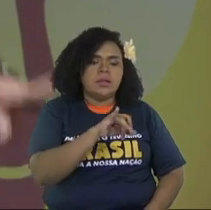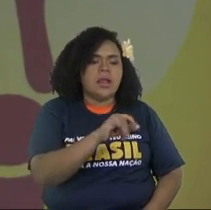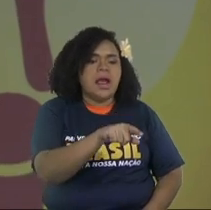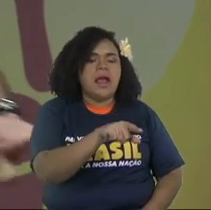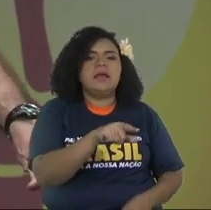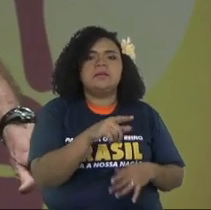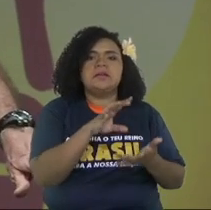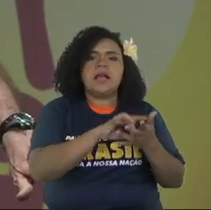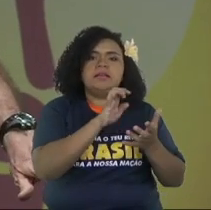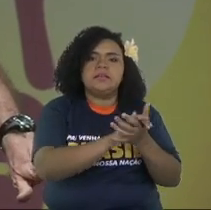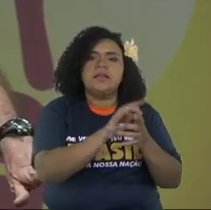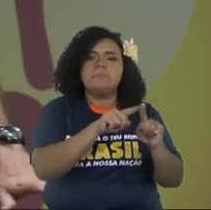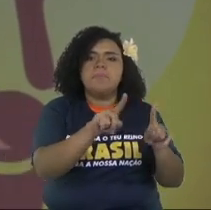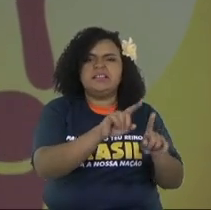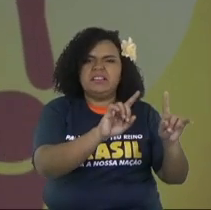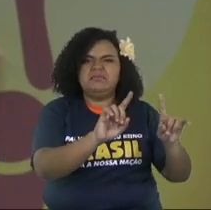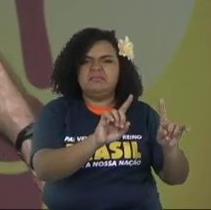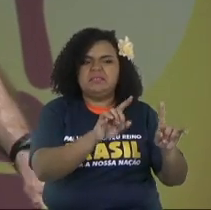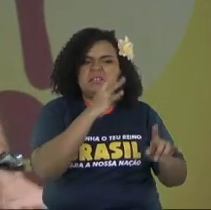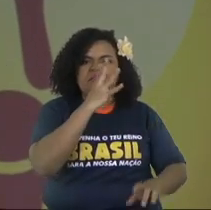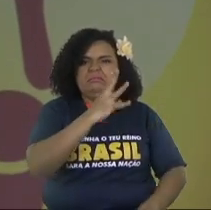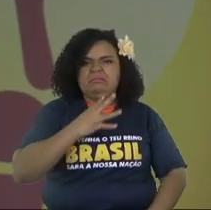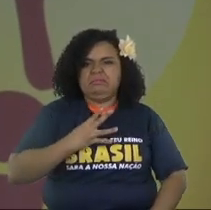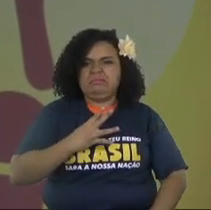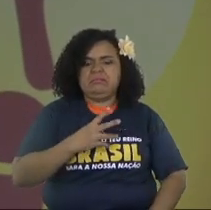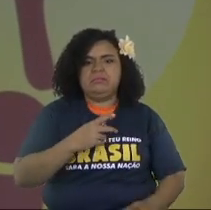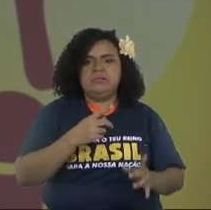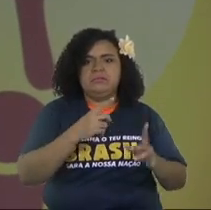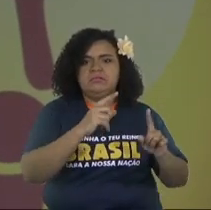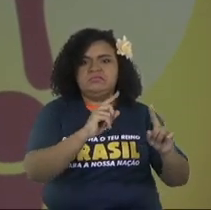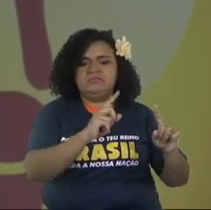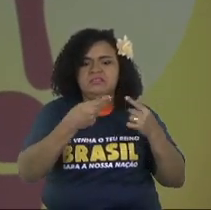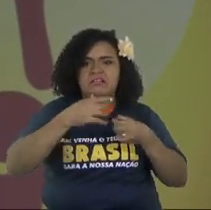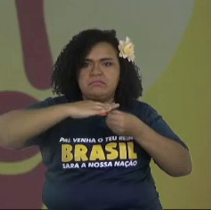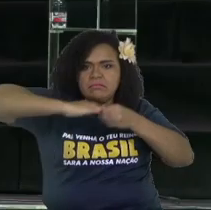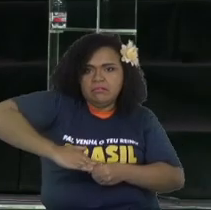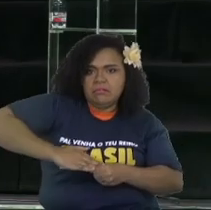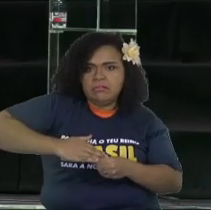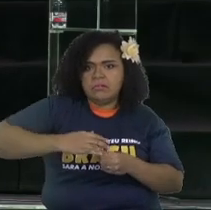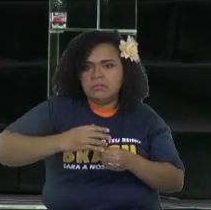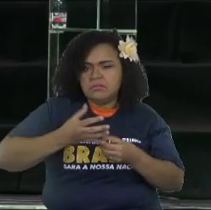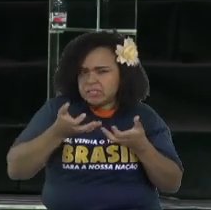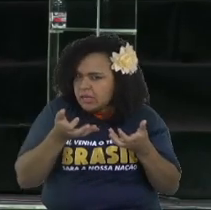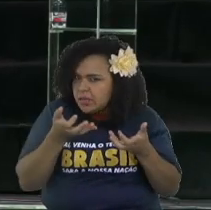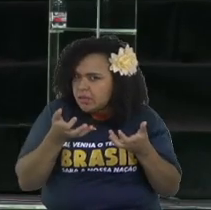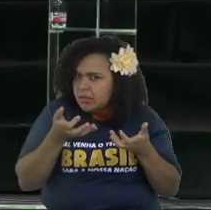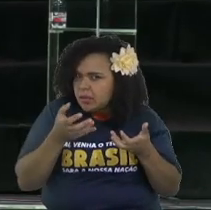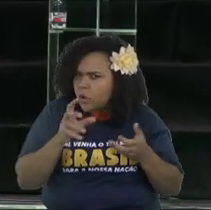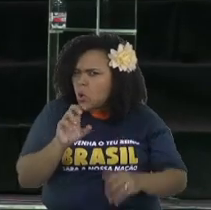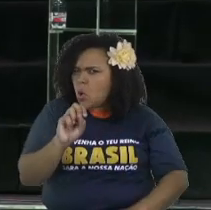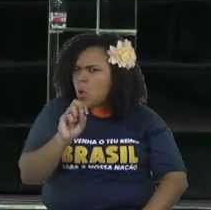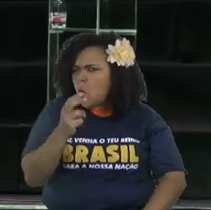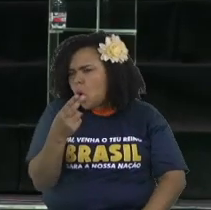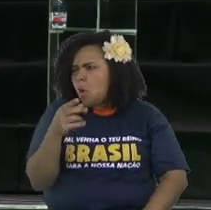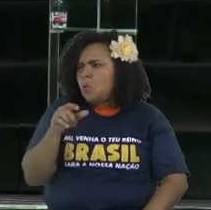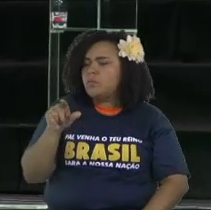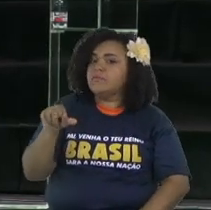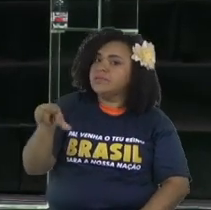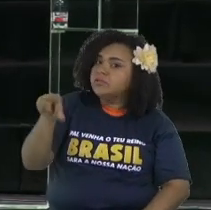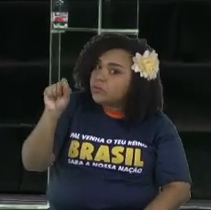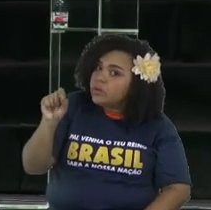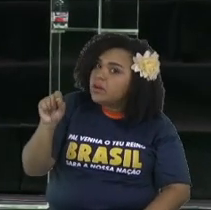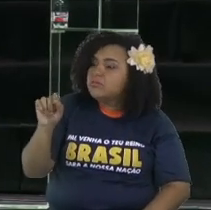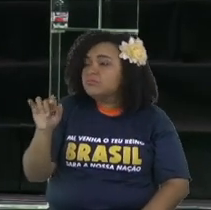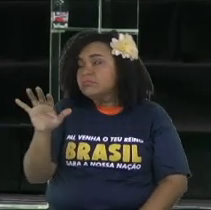super rich man, but make you feel down, put you down,